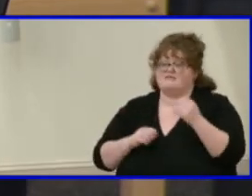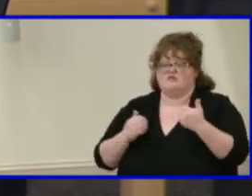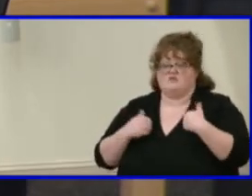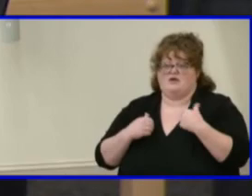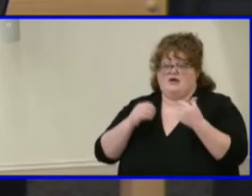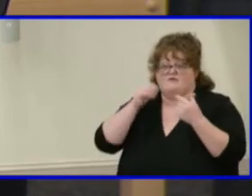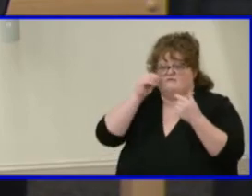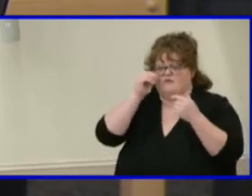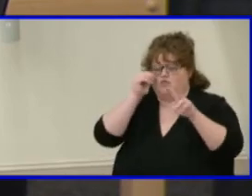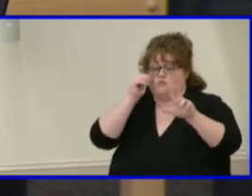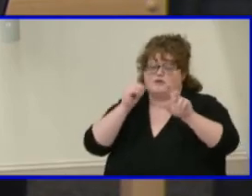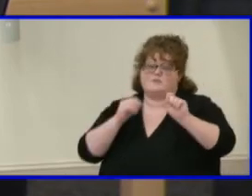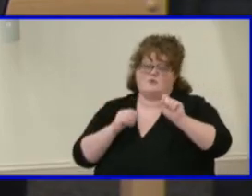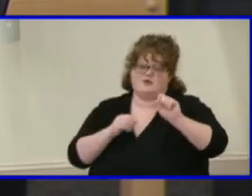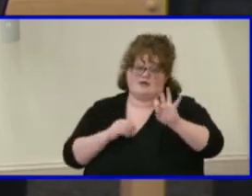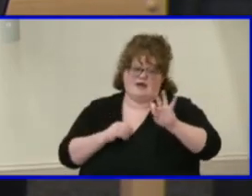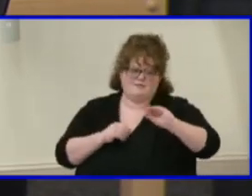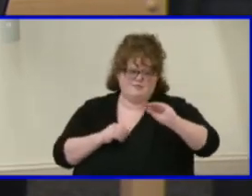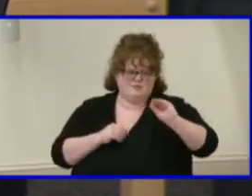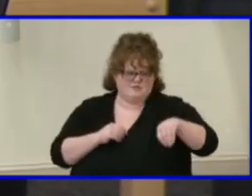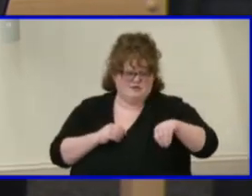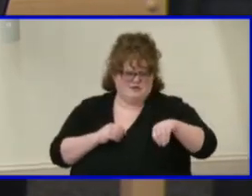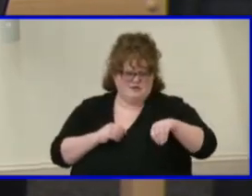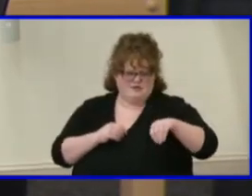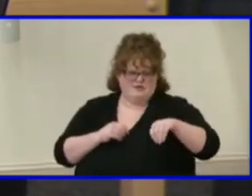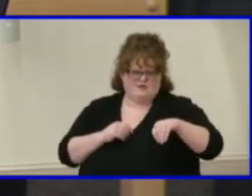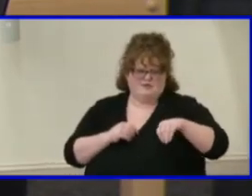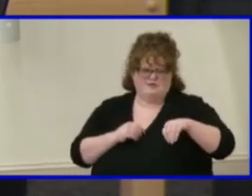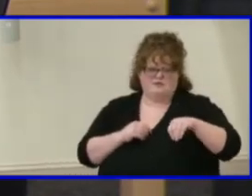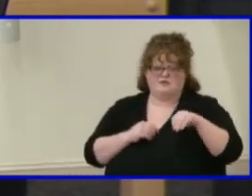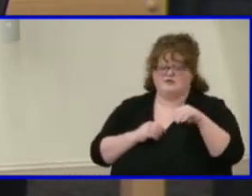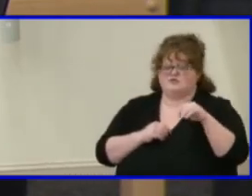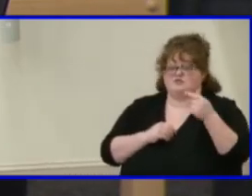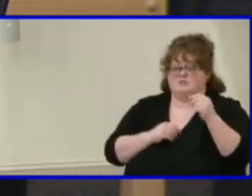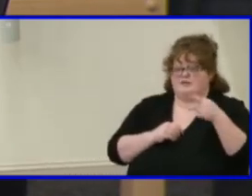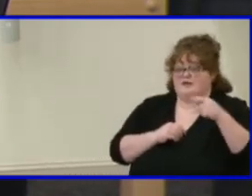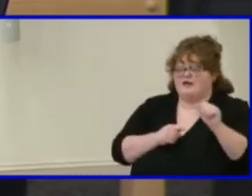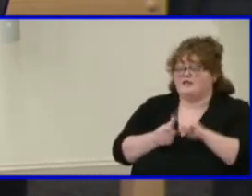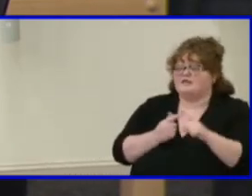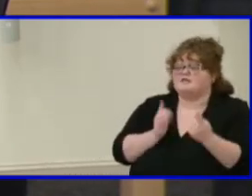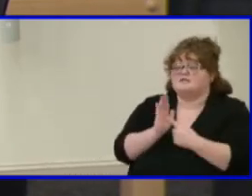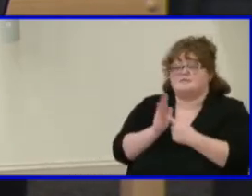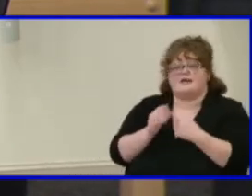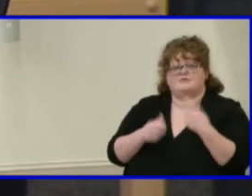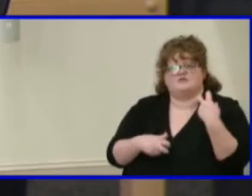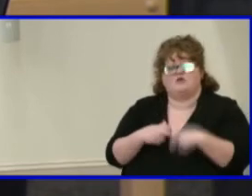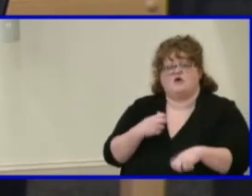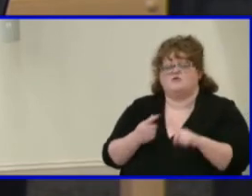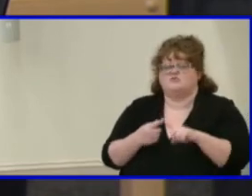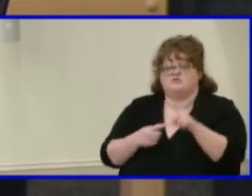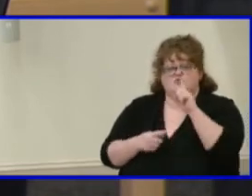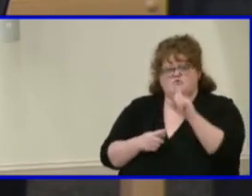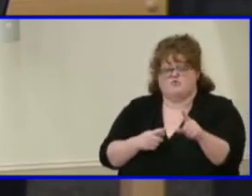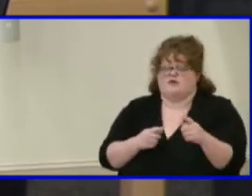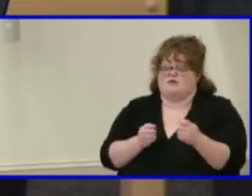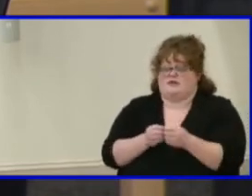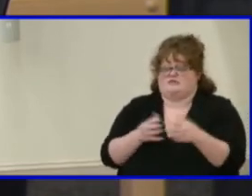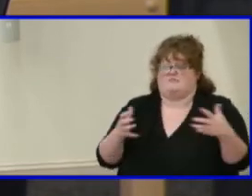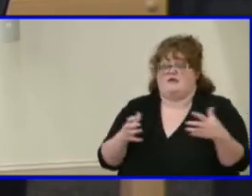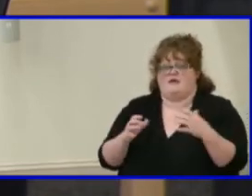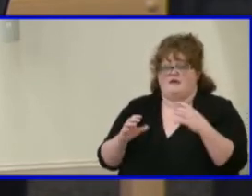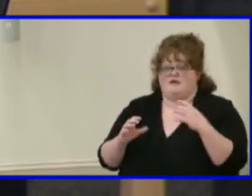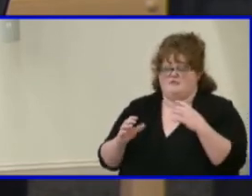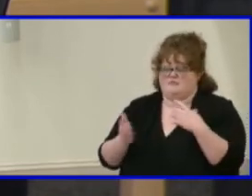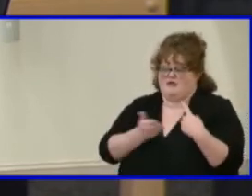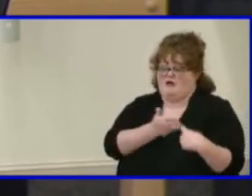tougher to expand exposure through the child's conversation with their friends. So in thinking about that,